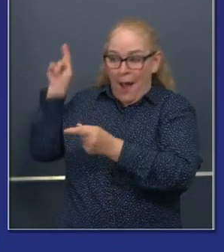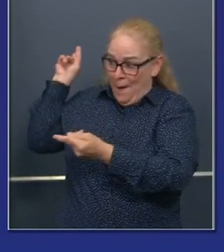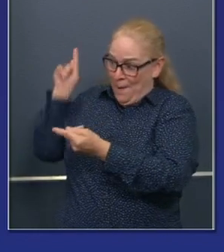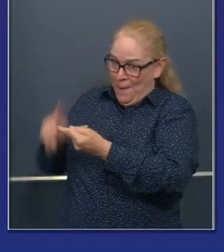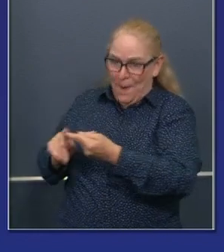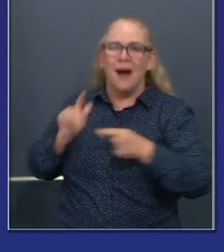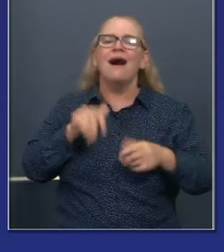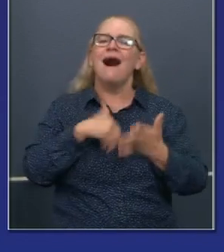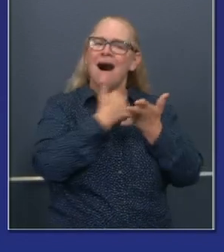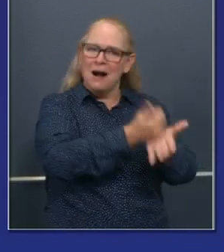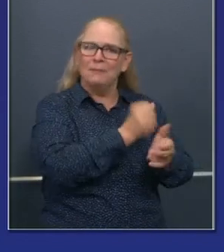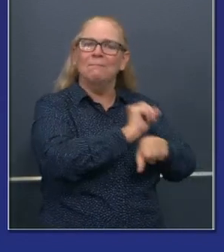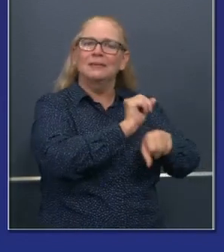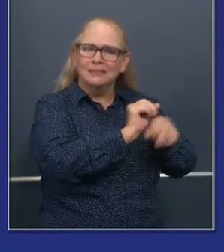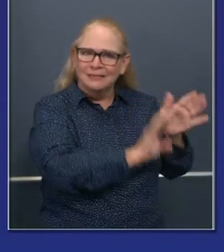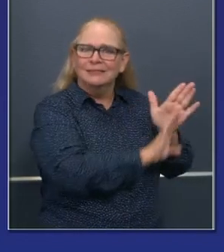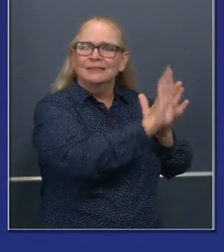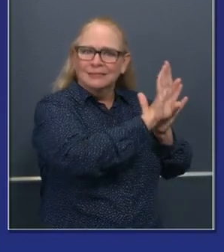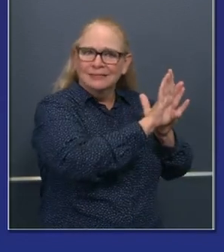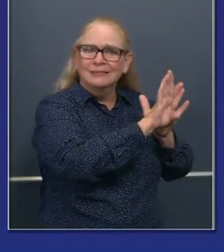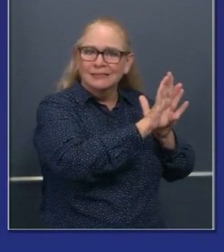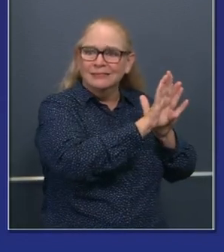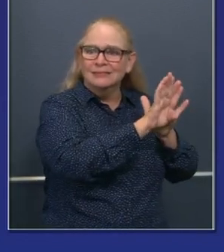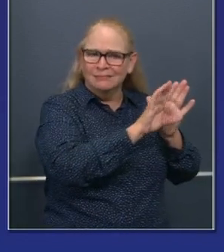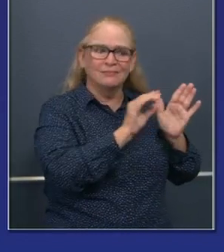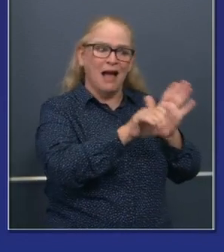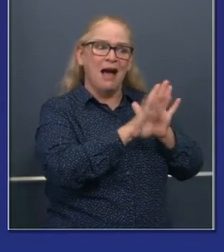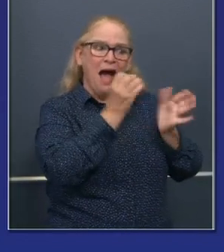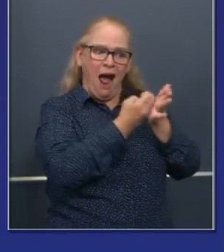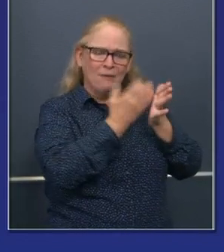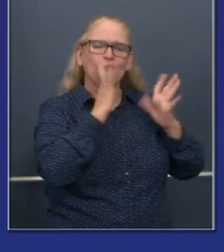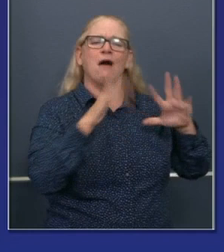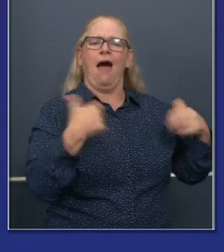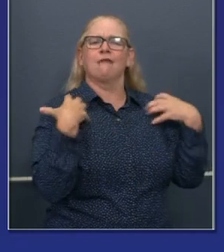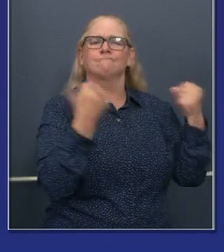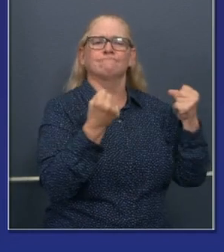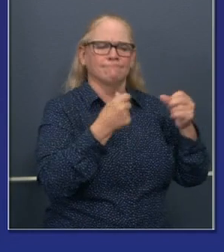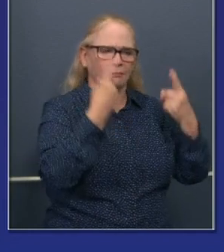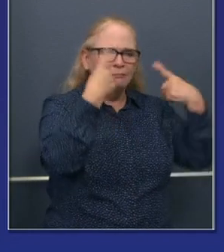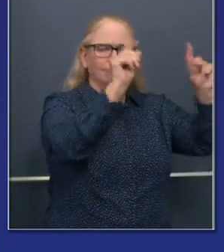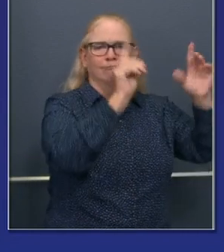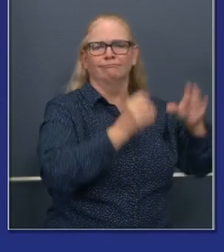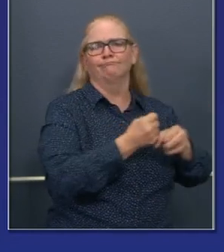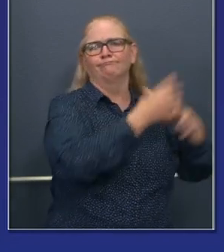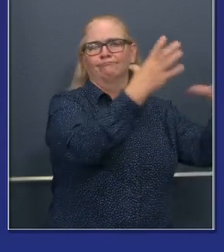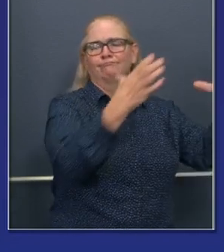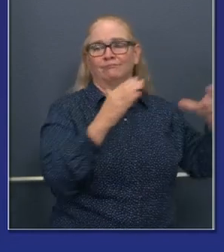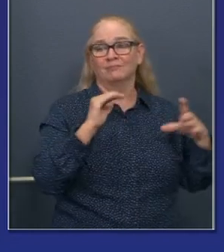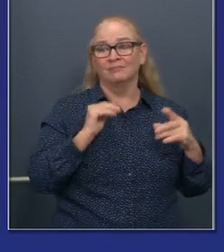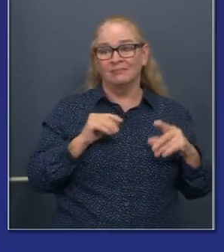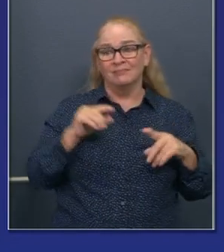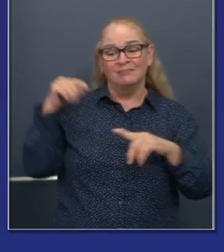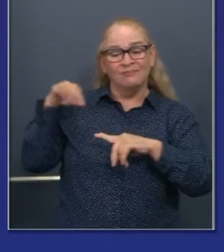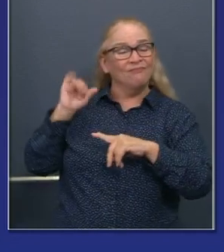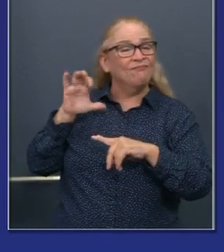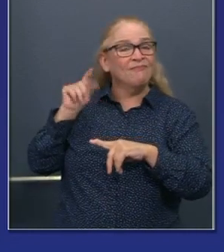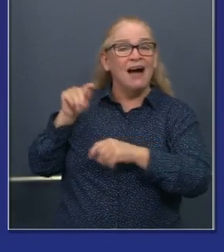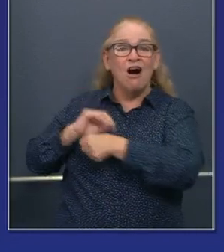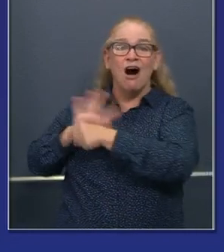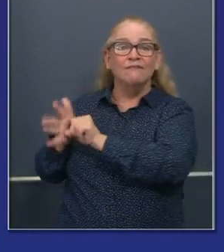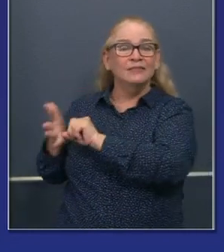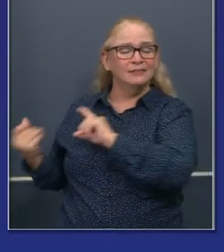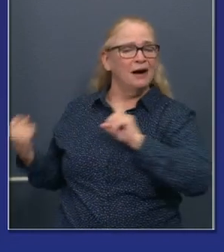more important for our economic future than this fundamental fact. In addition,